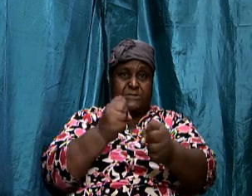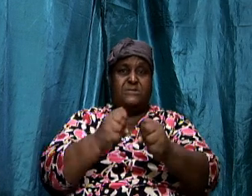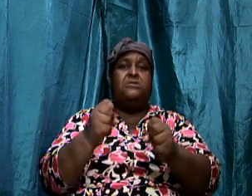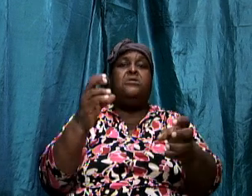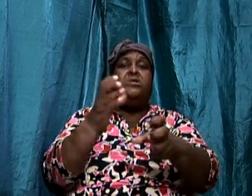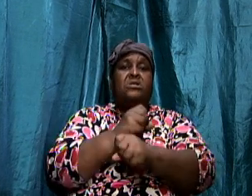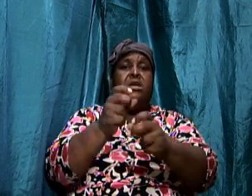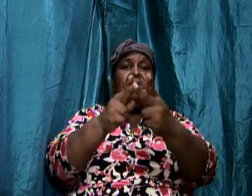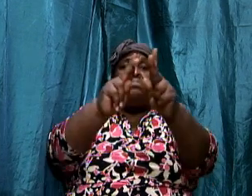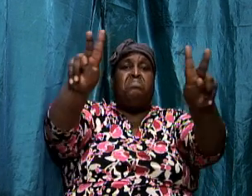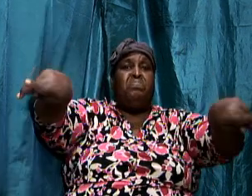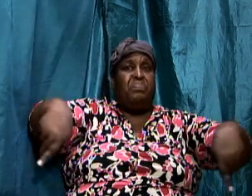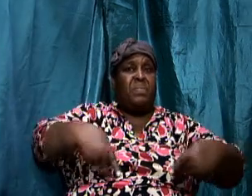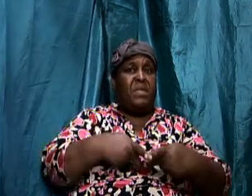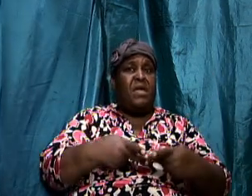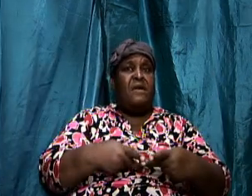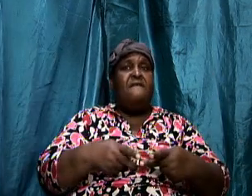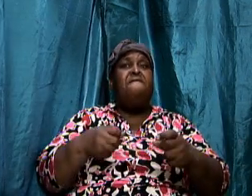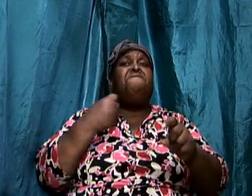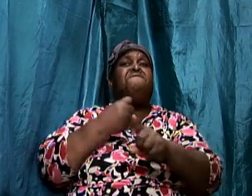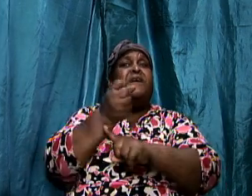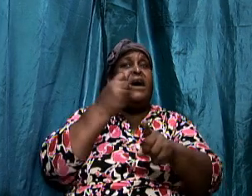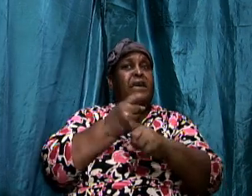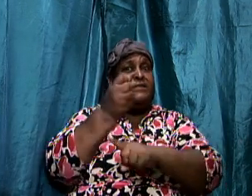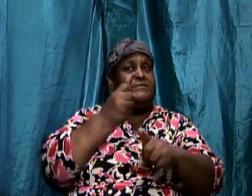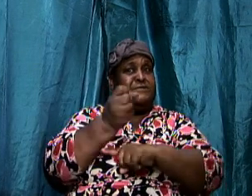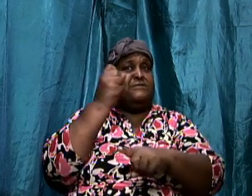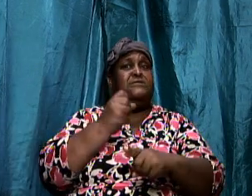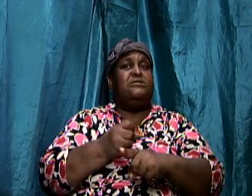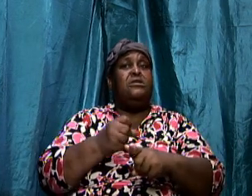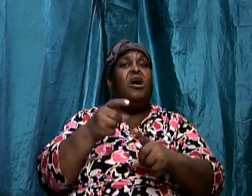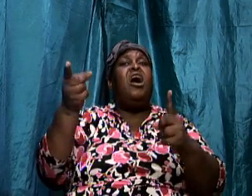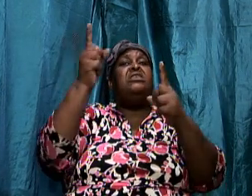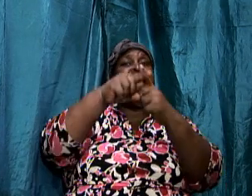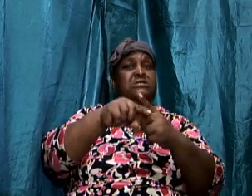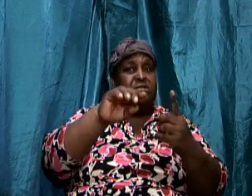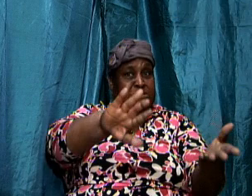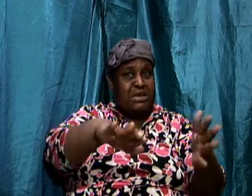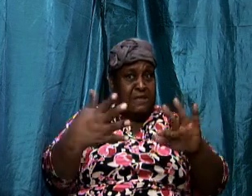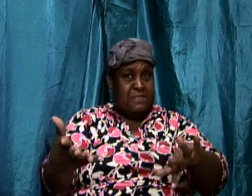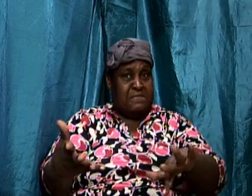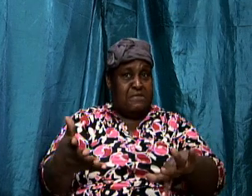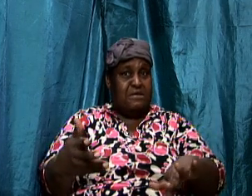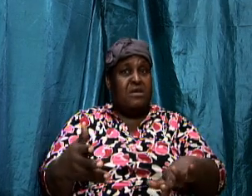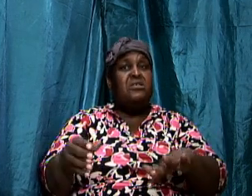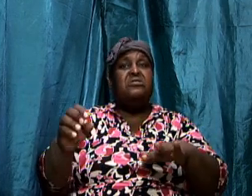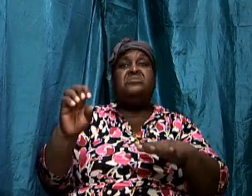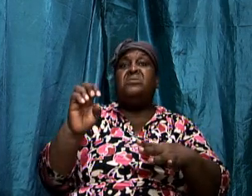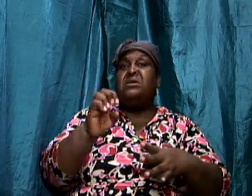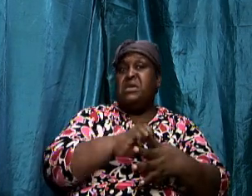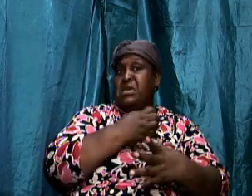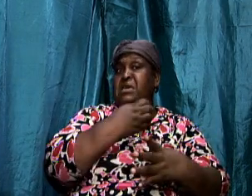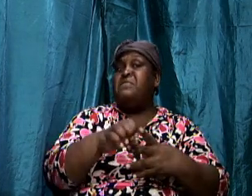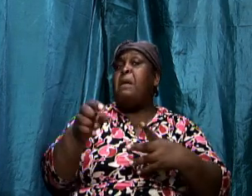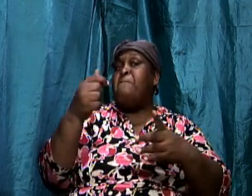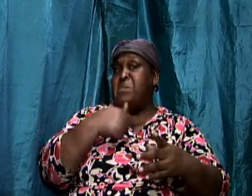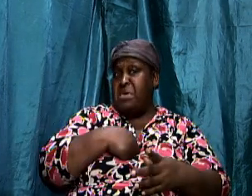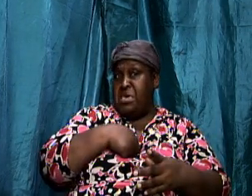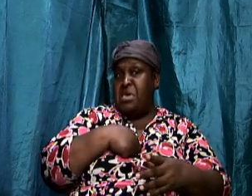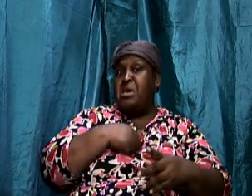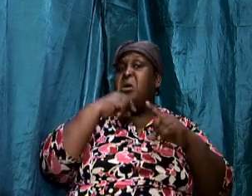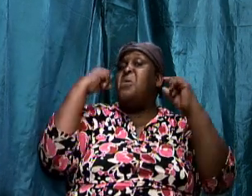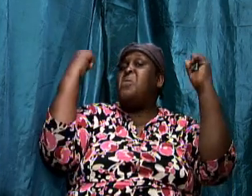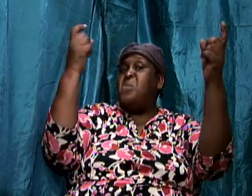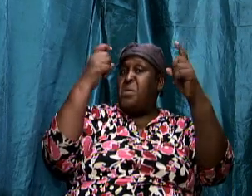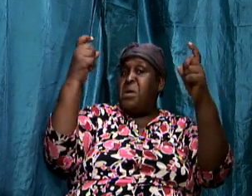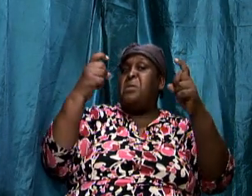to the death so it is either i am going to win or my opponent is going to